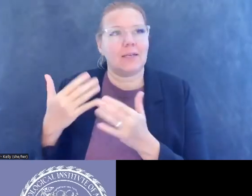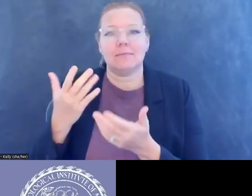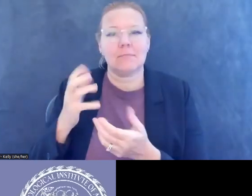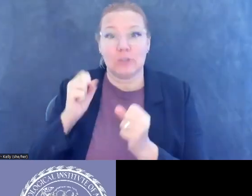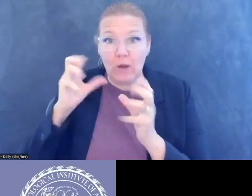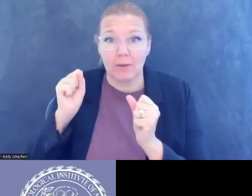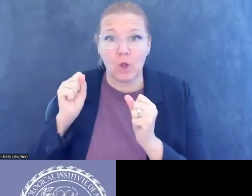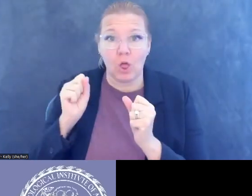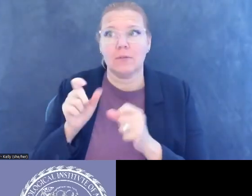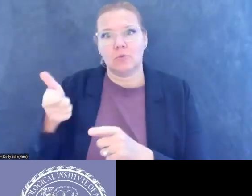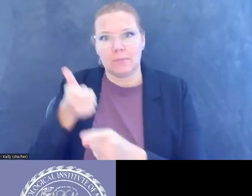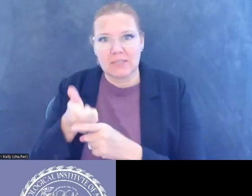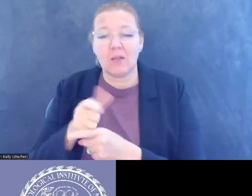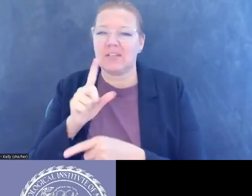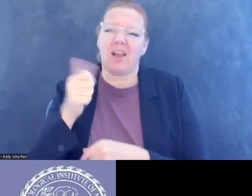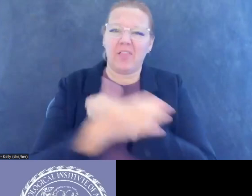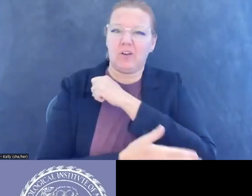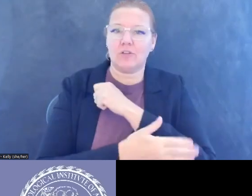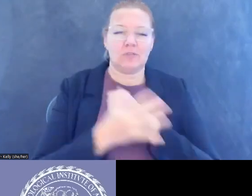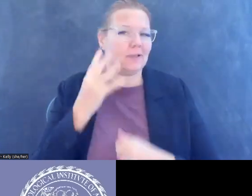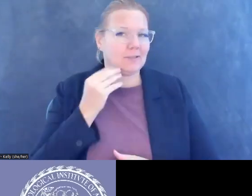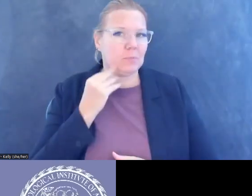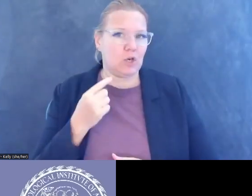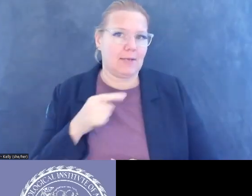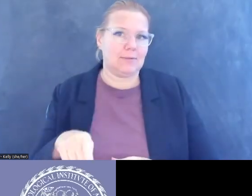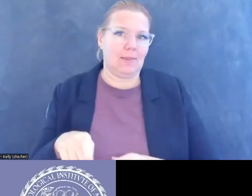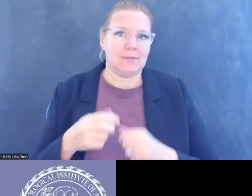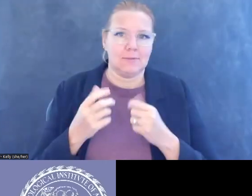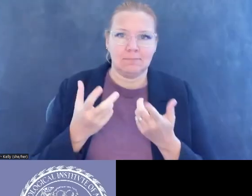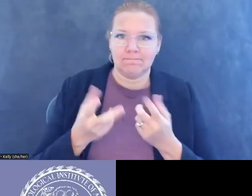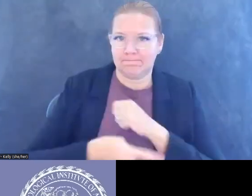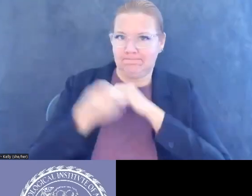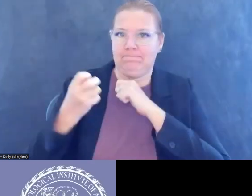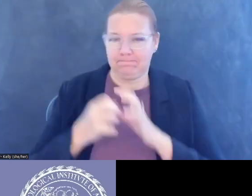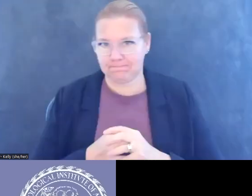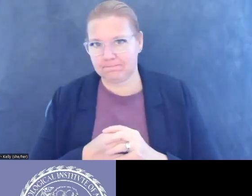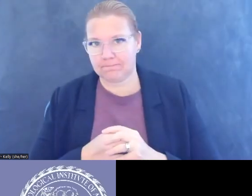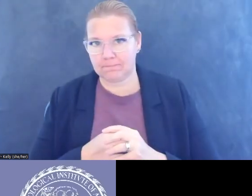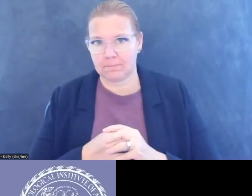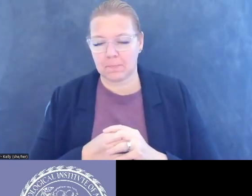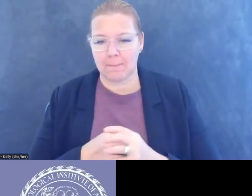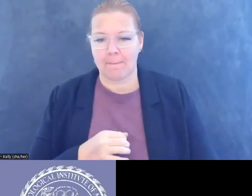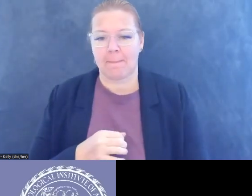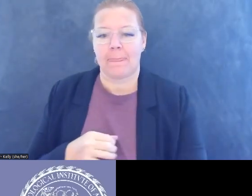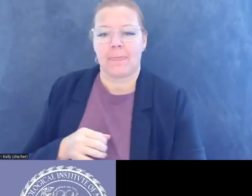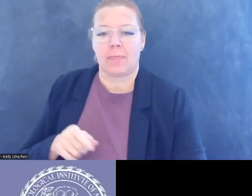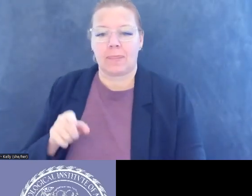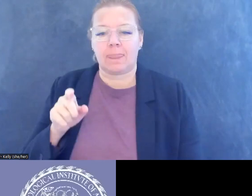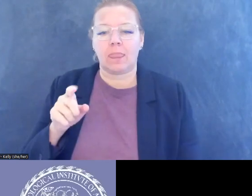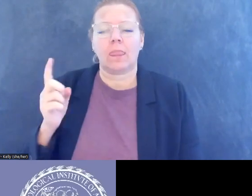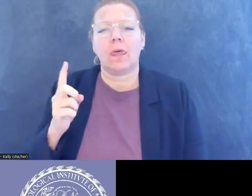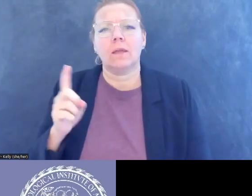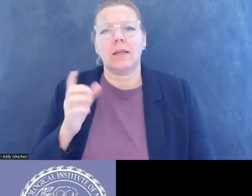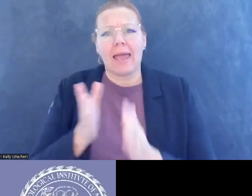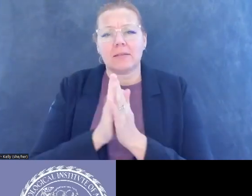the whole countries who have been victimized by this. So just a follow-up question to that, and someone asked Raymond Ferraro, does the